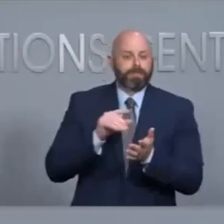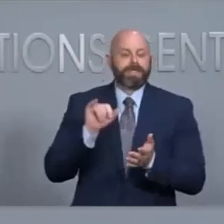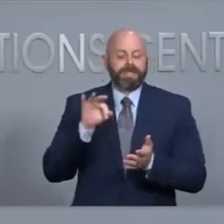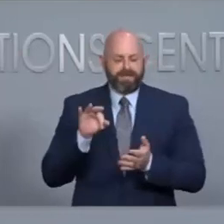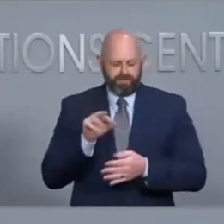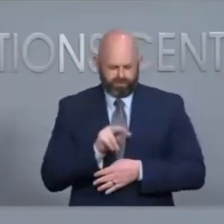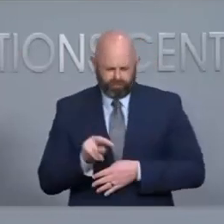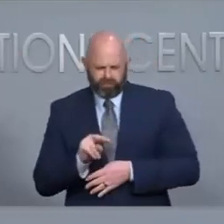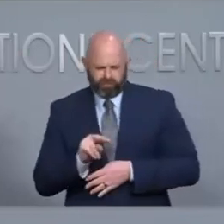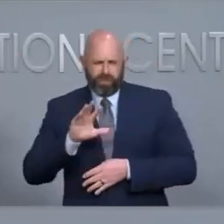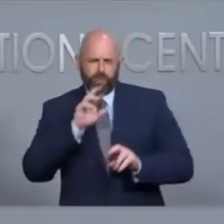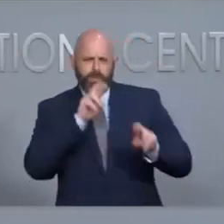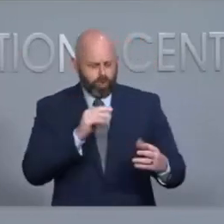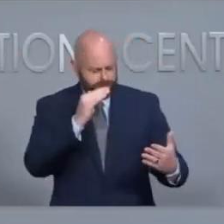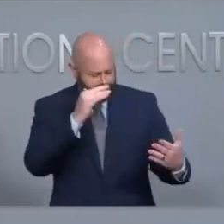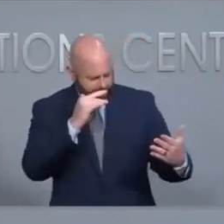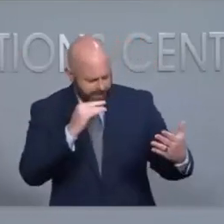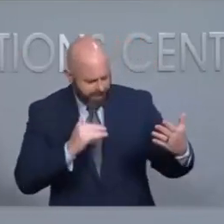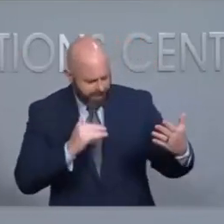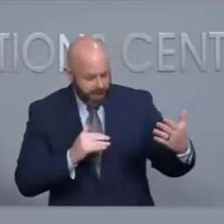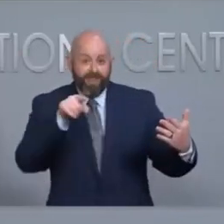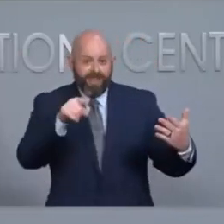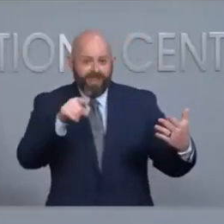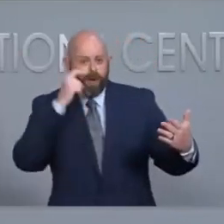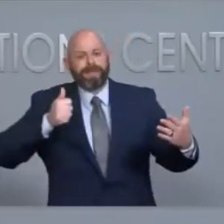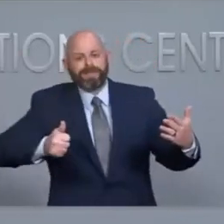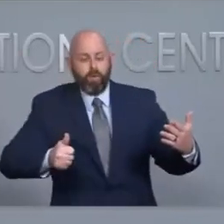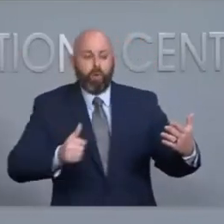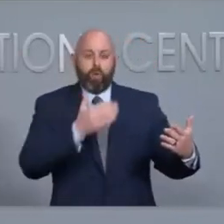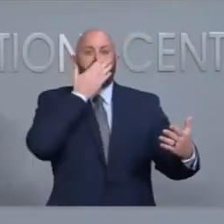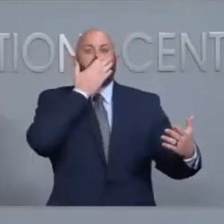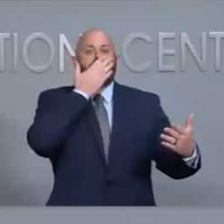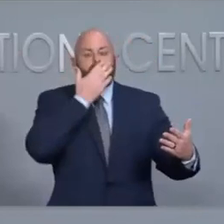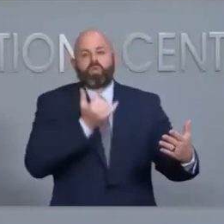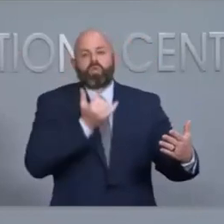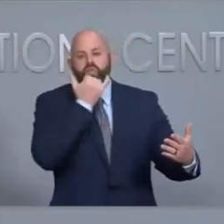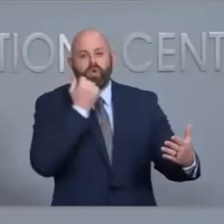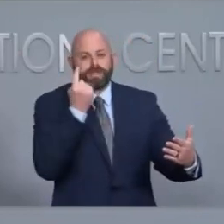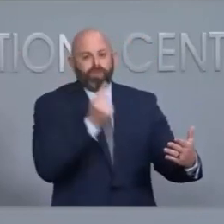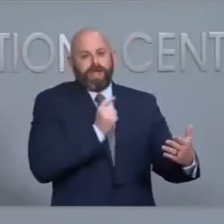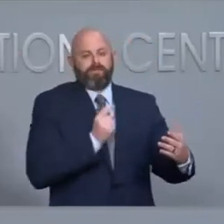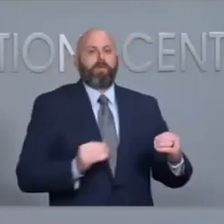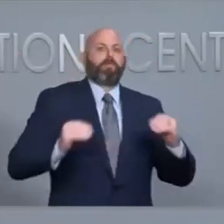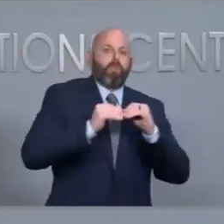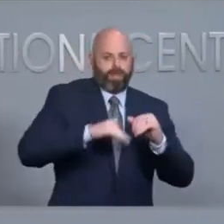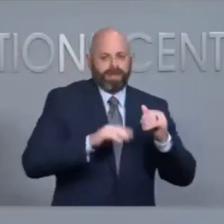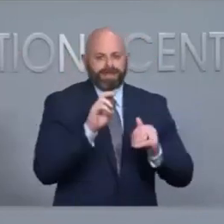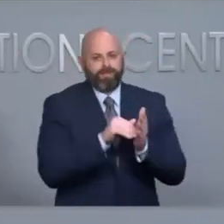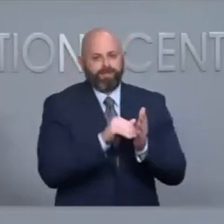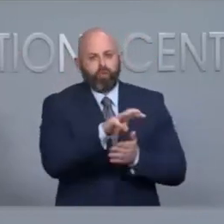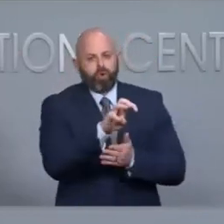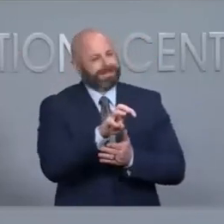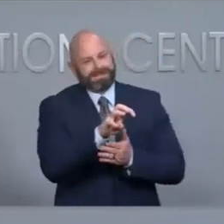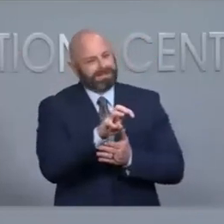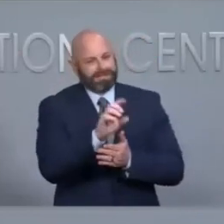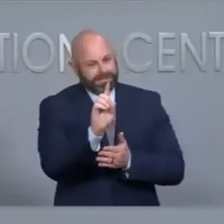those reports where they have recognized where there's been someone who's exceeded the threshold or the